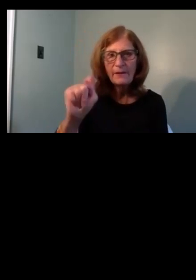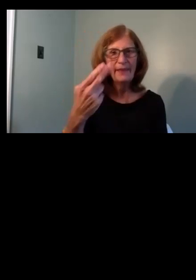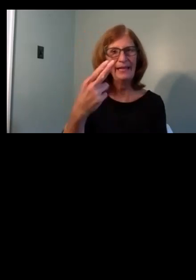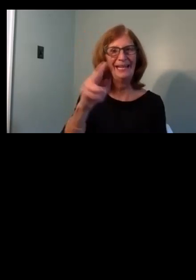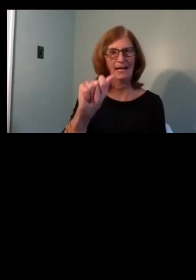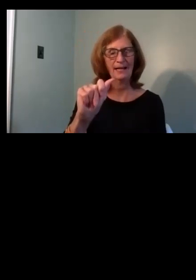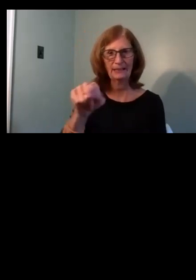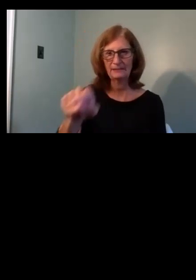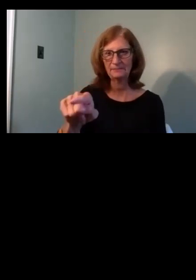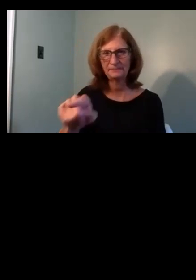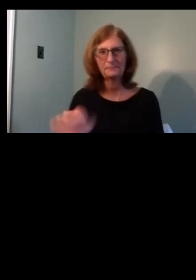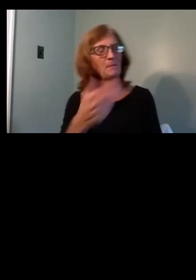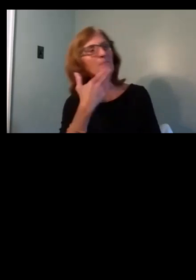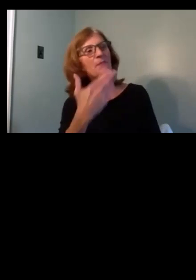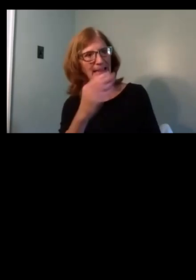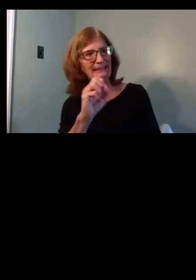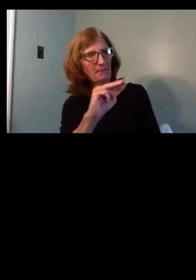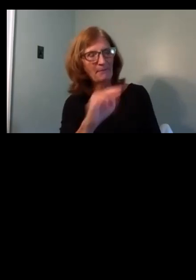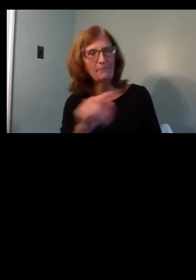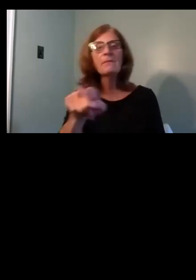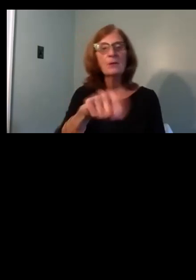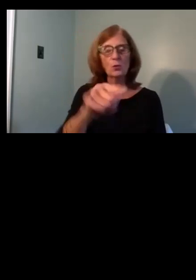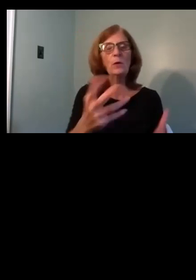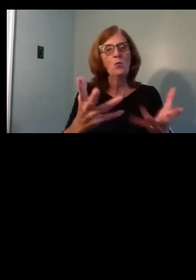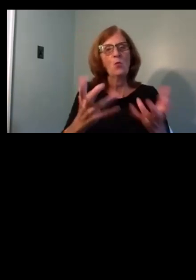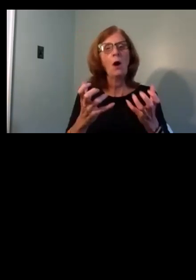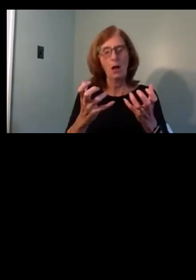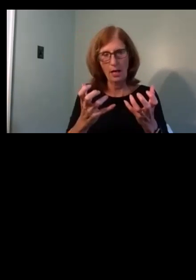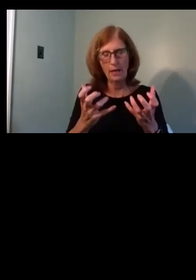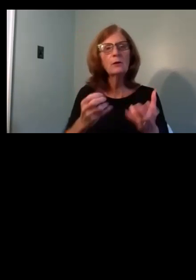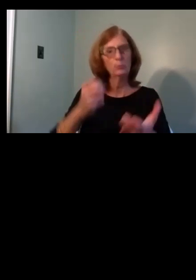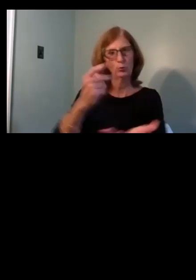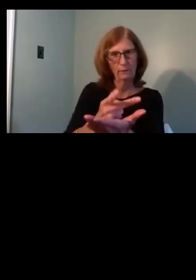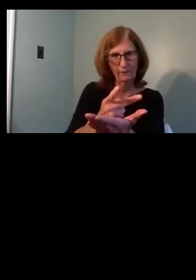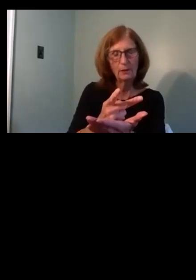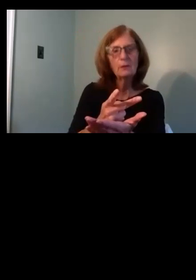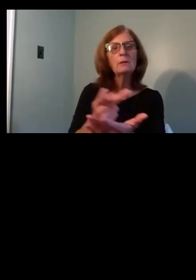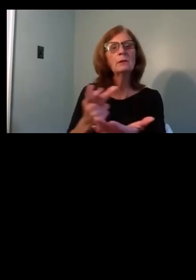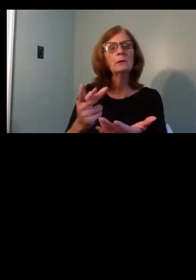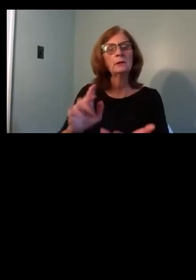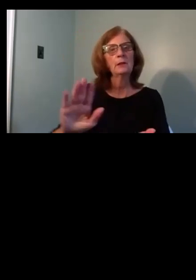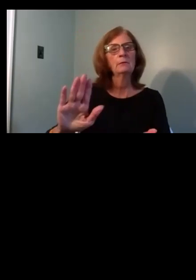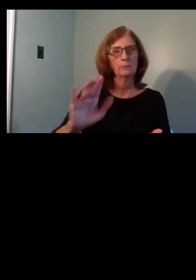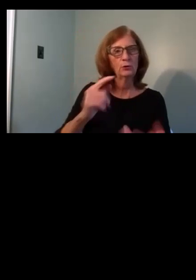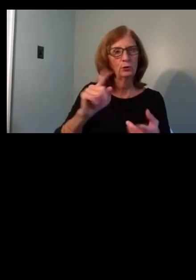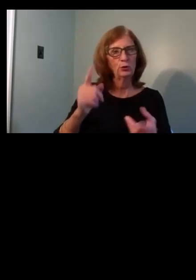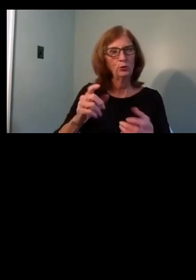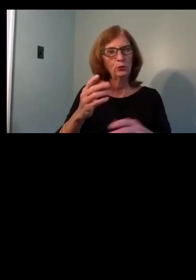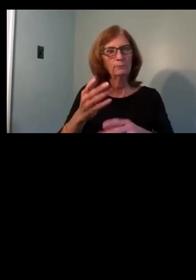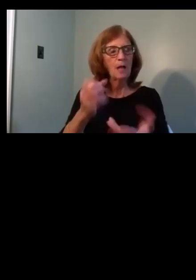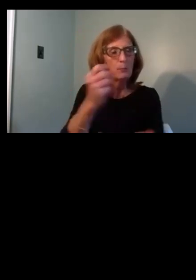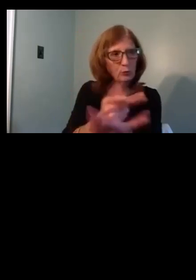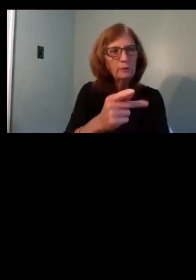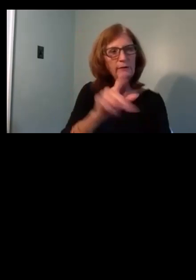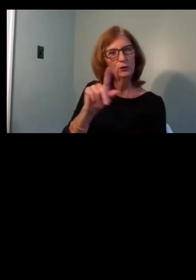Thanks, Sam. So we are seeking authorization to approve the 2022 Housing Opportunity